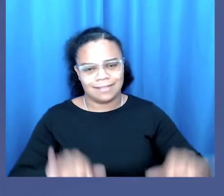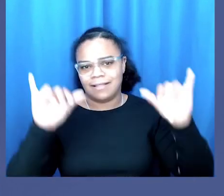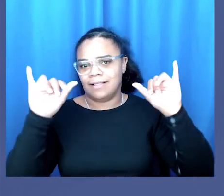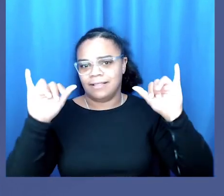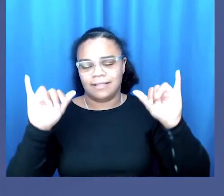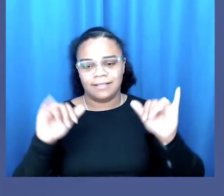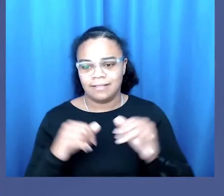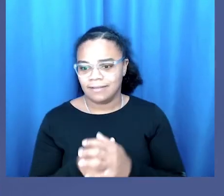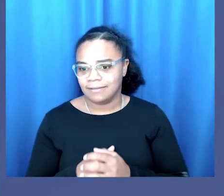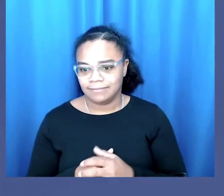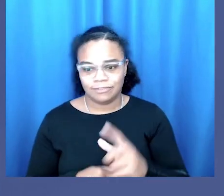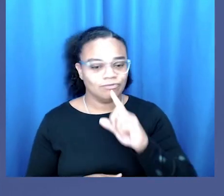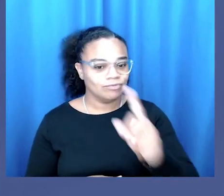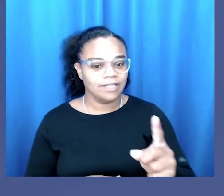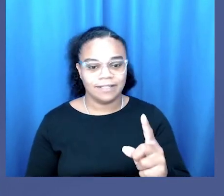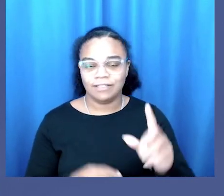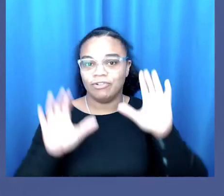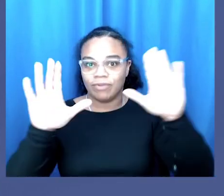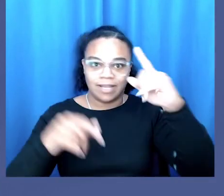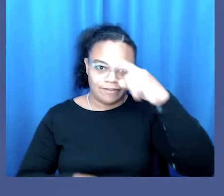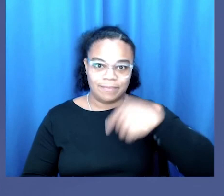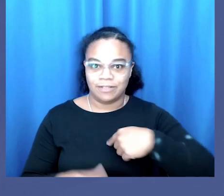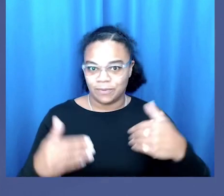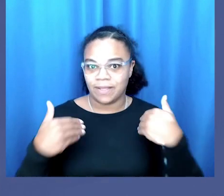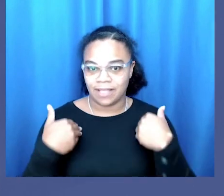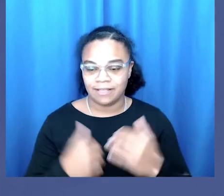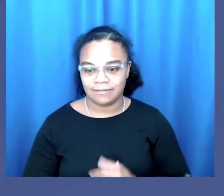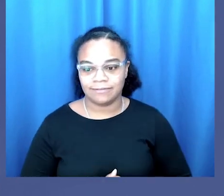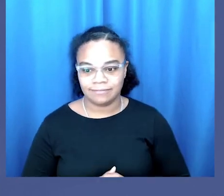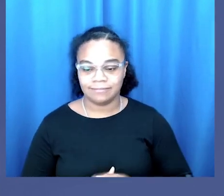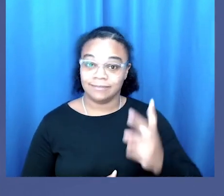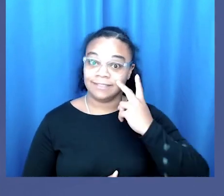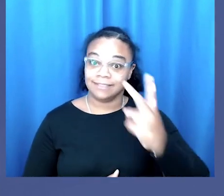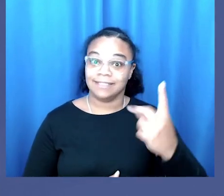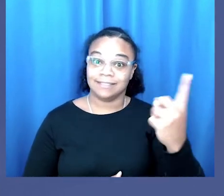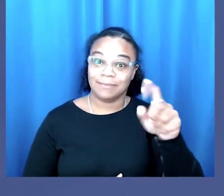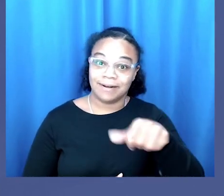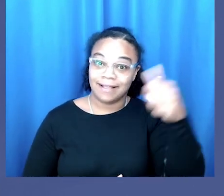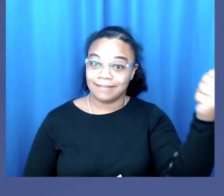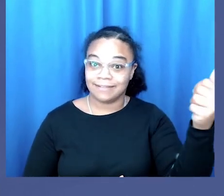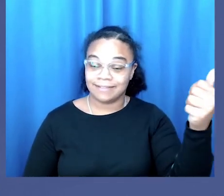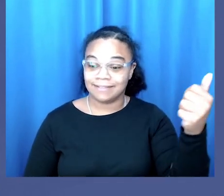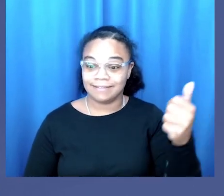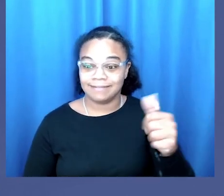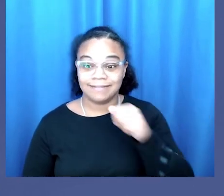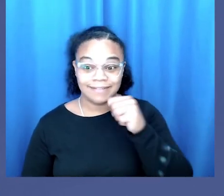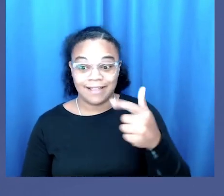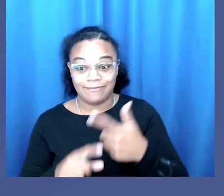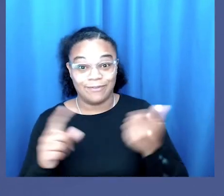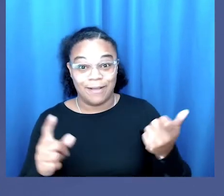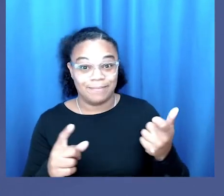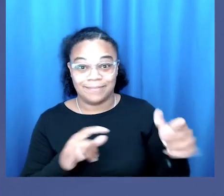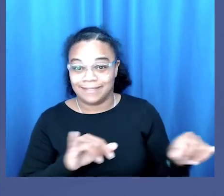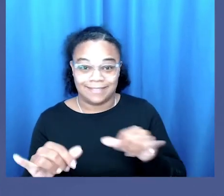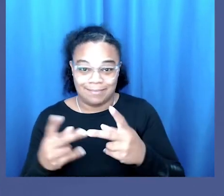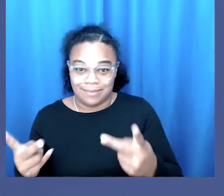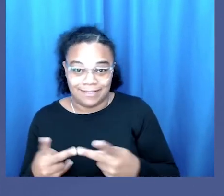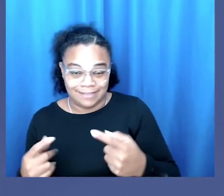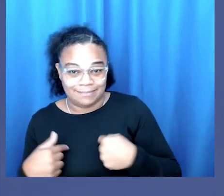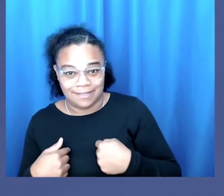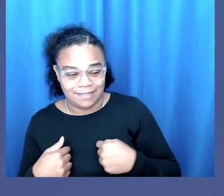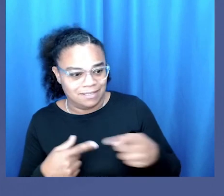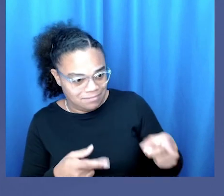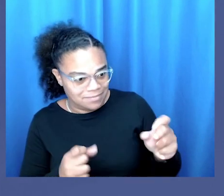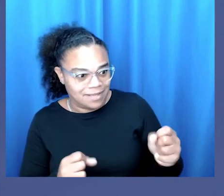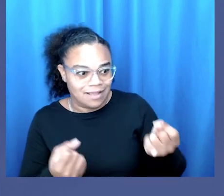was just it was very it was very great for me to have to see that someone else like who's not even from where I'm from